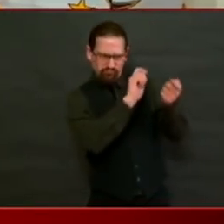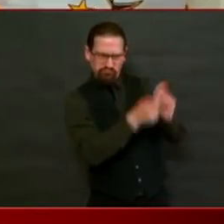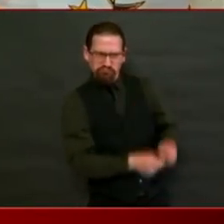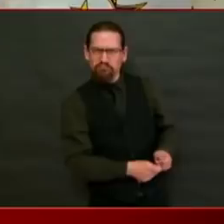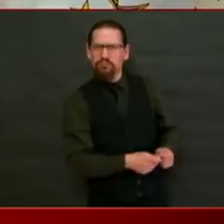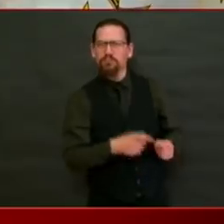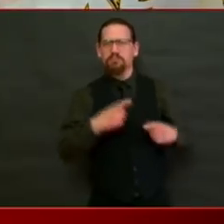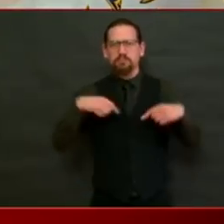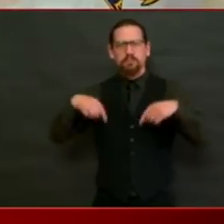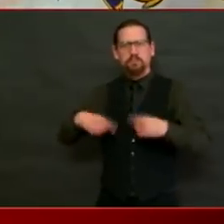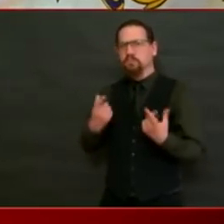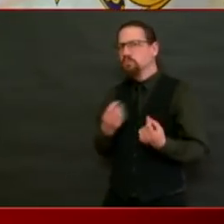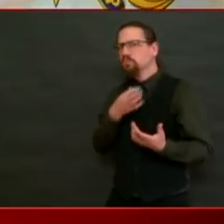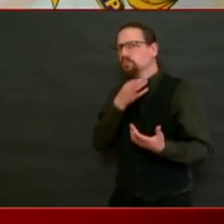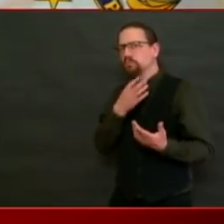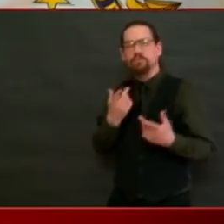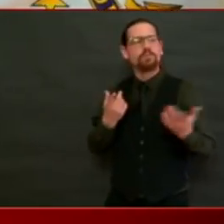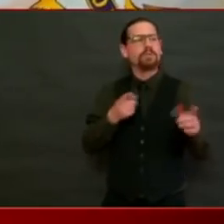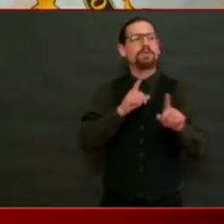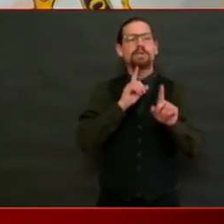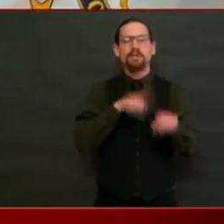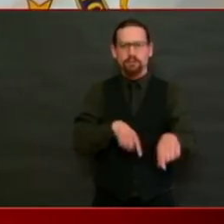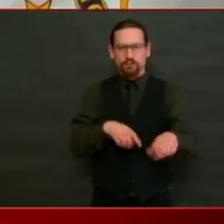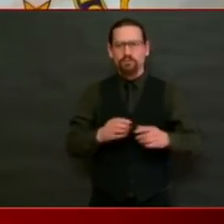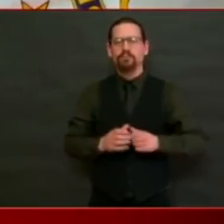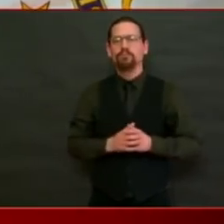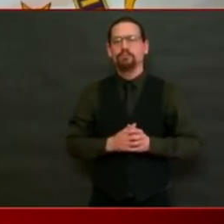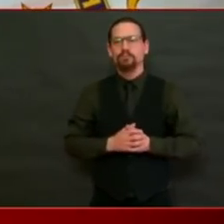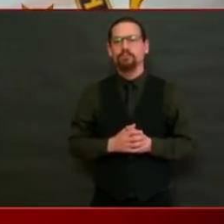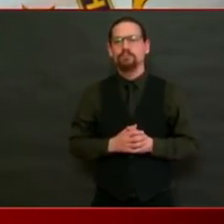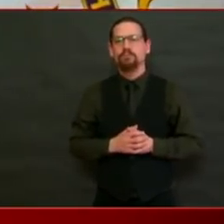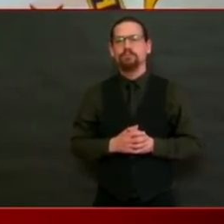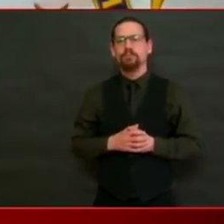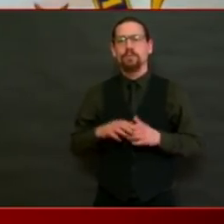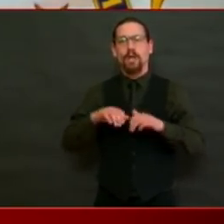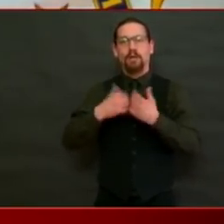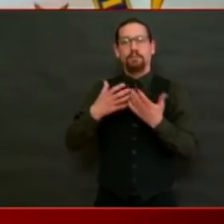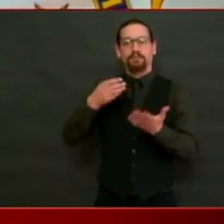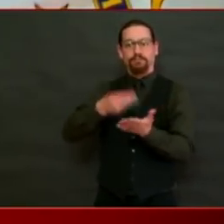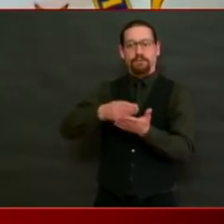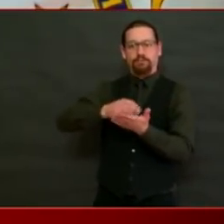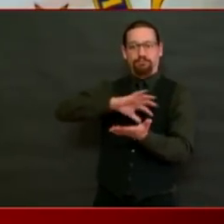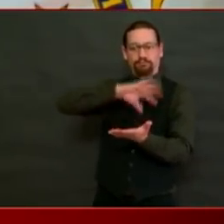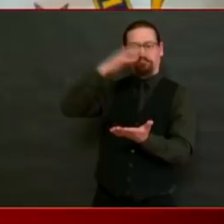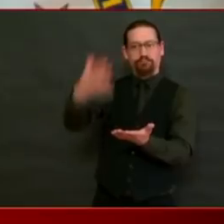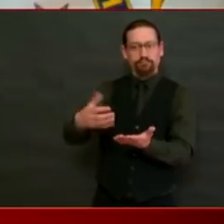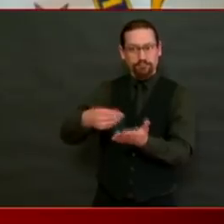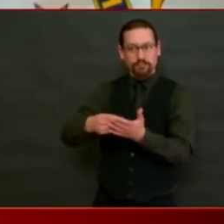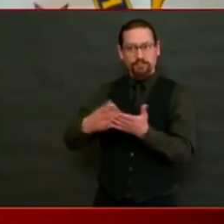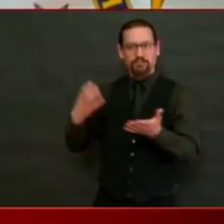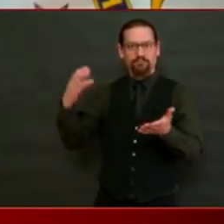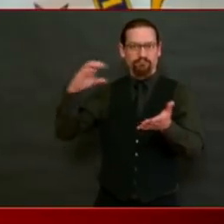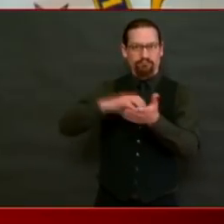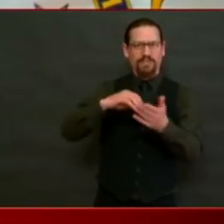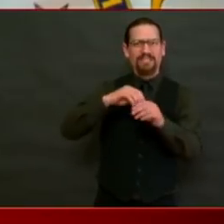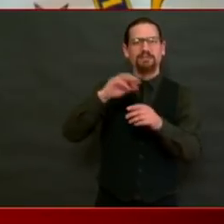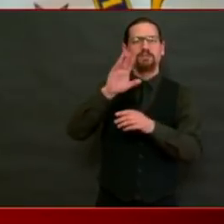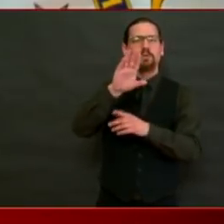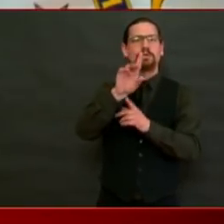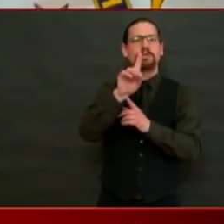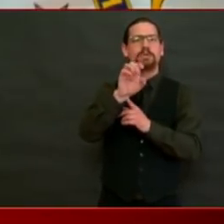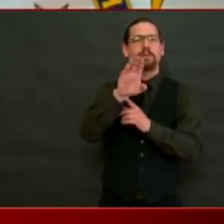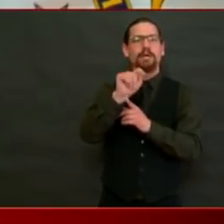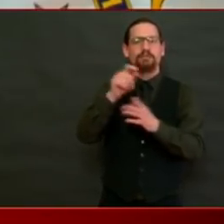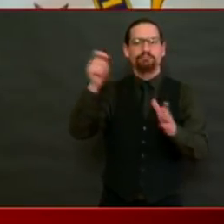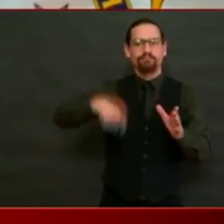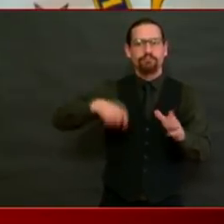amount of money that we are putting on people's EBT cards, and that's on account of some